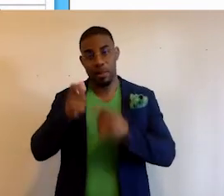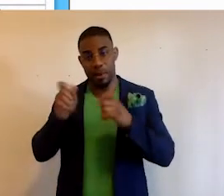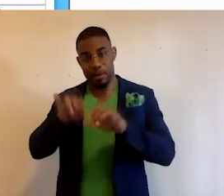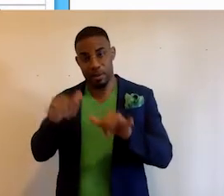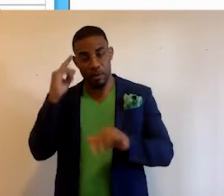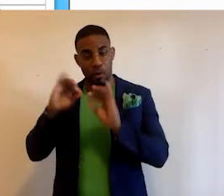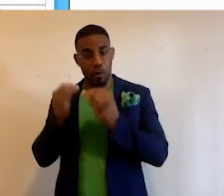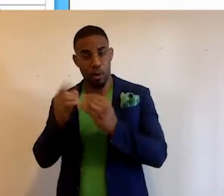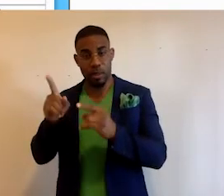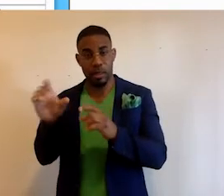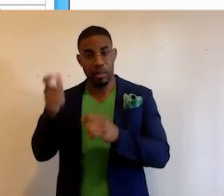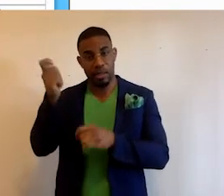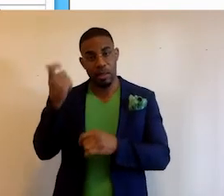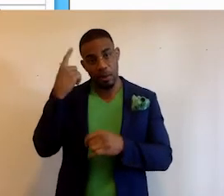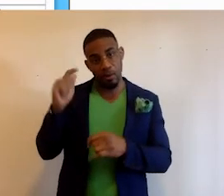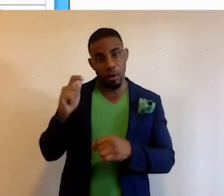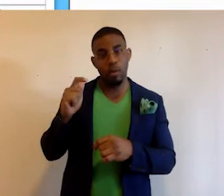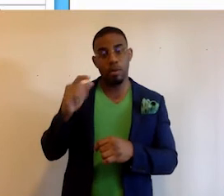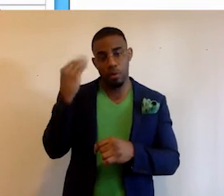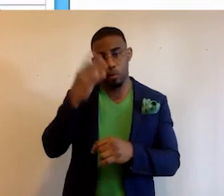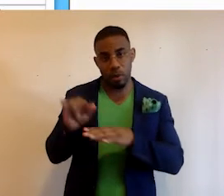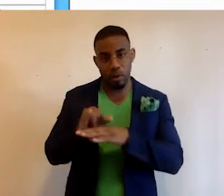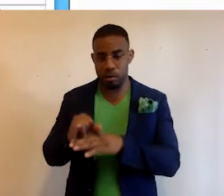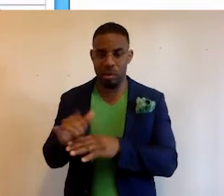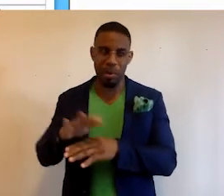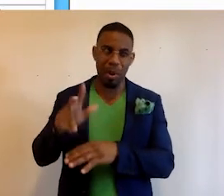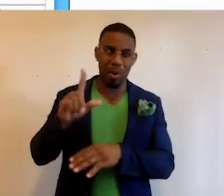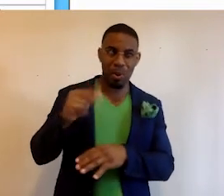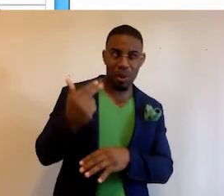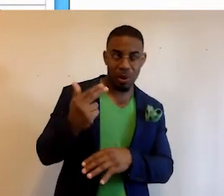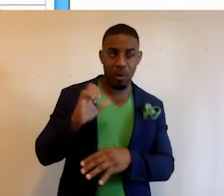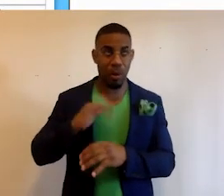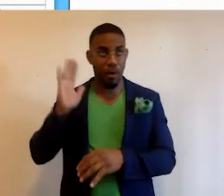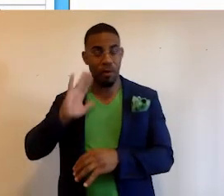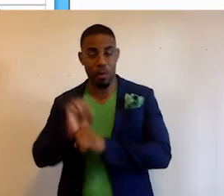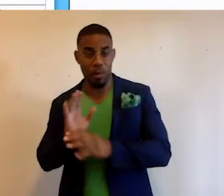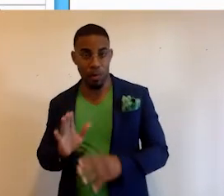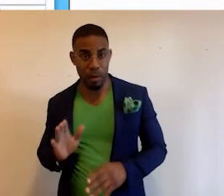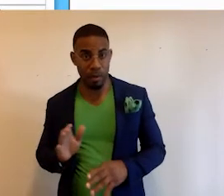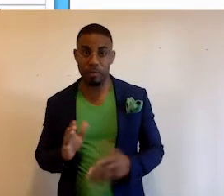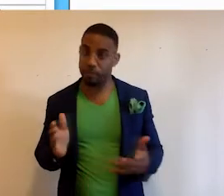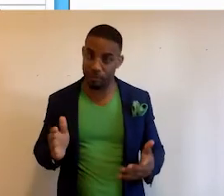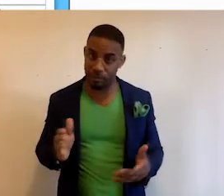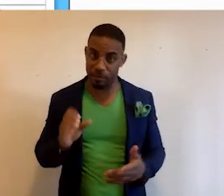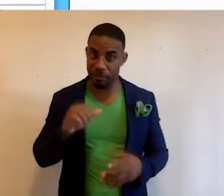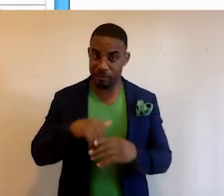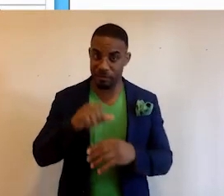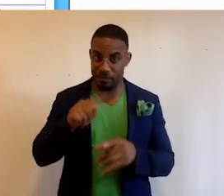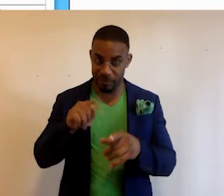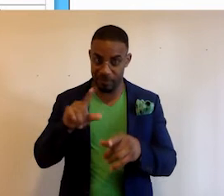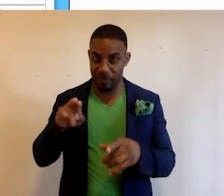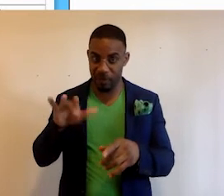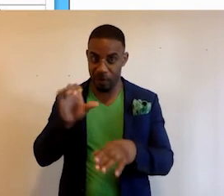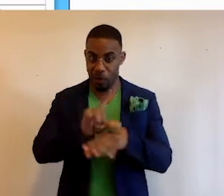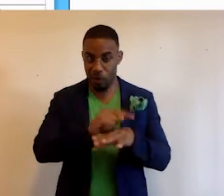for an organization that did scholarships for the beauty industry. Around 2013, one of my former employees, who is St. Lucia, was